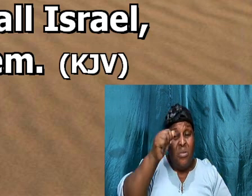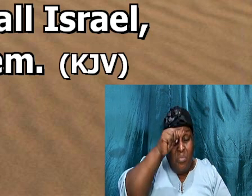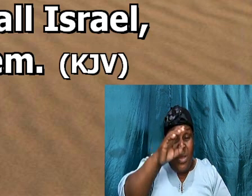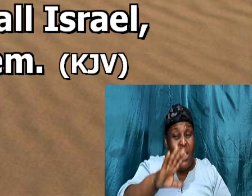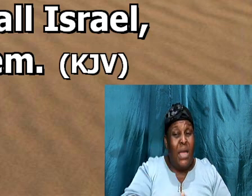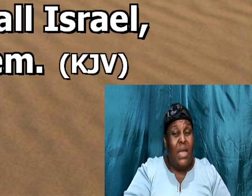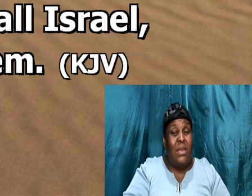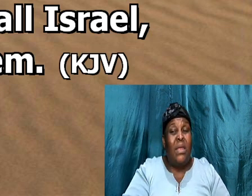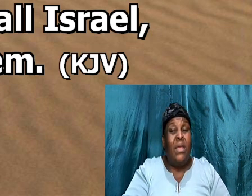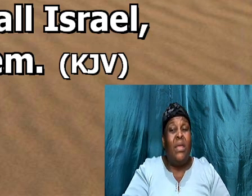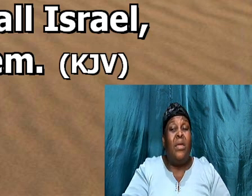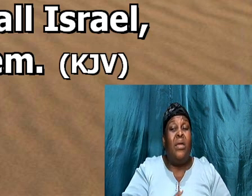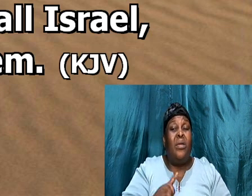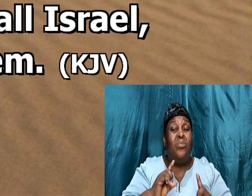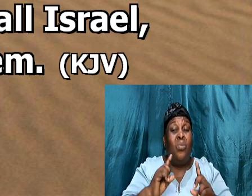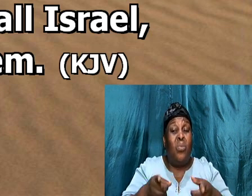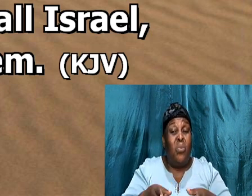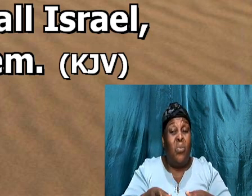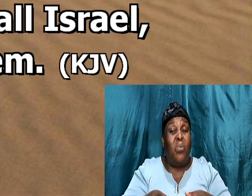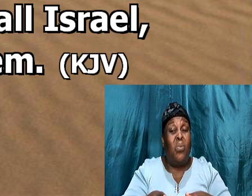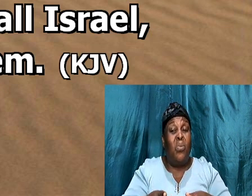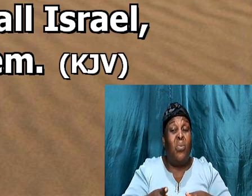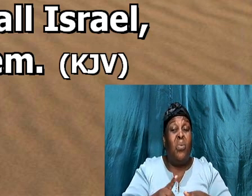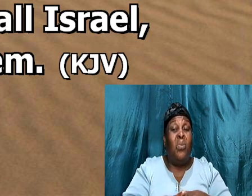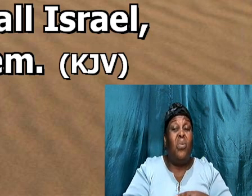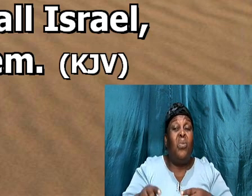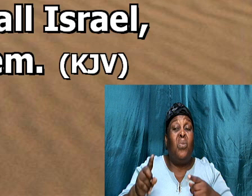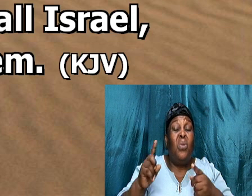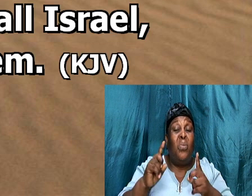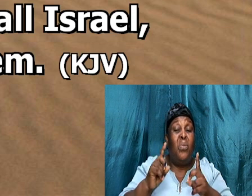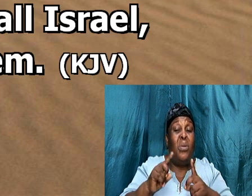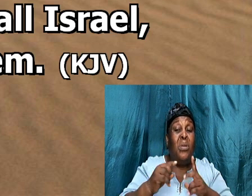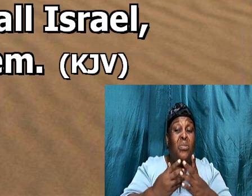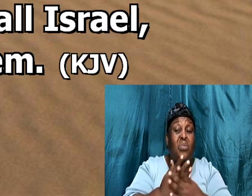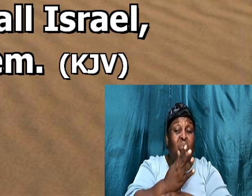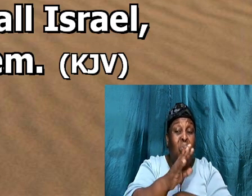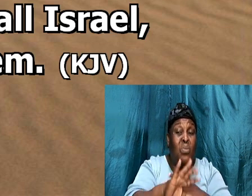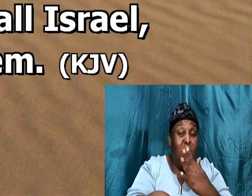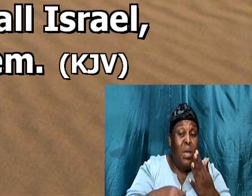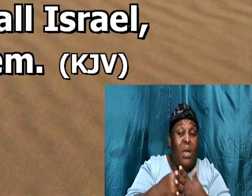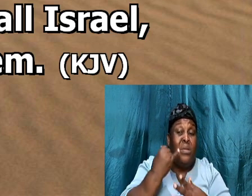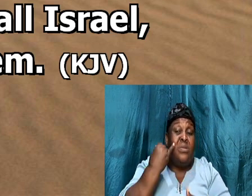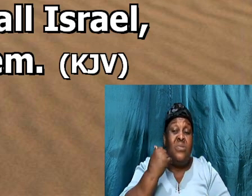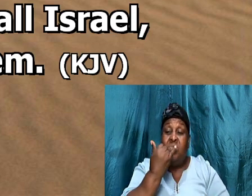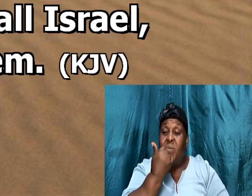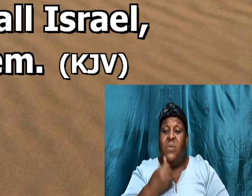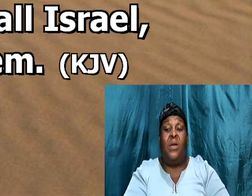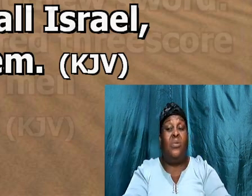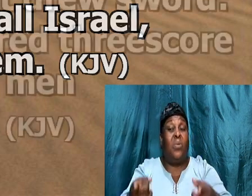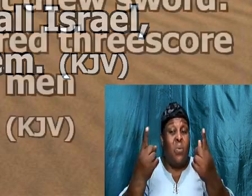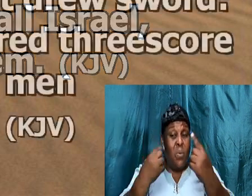all Israel, and came, to, Jerusalem, Jerusalem,